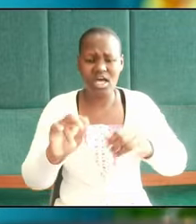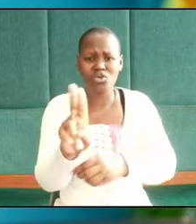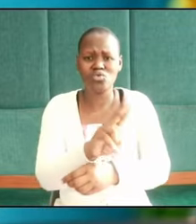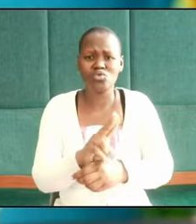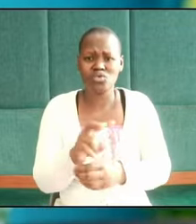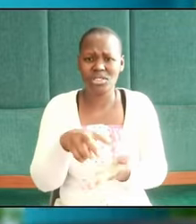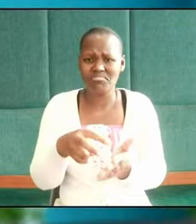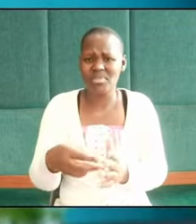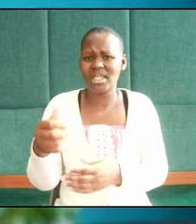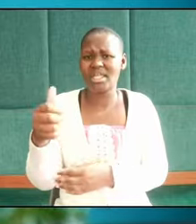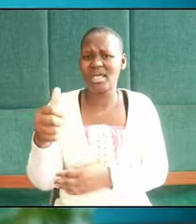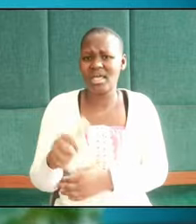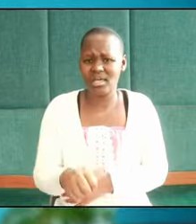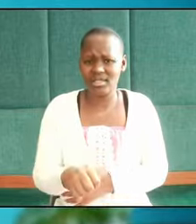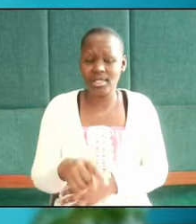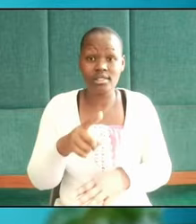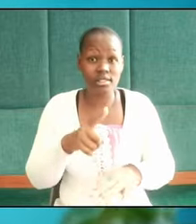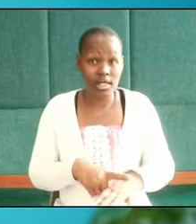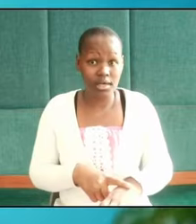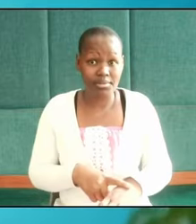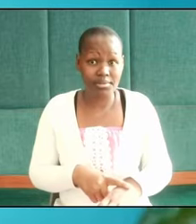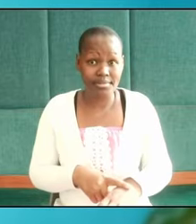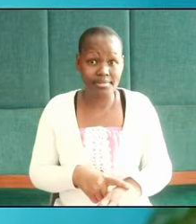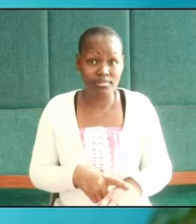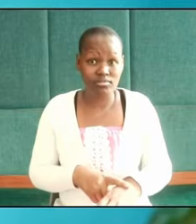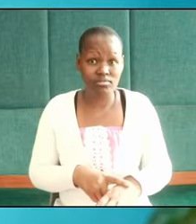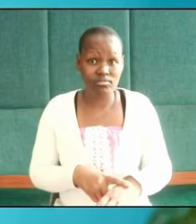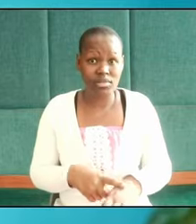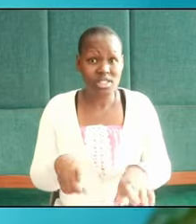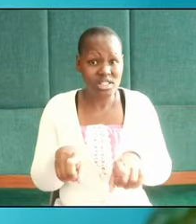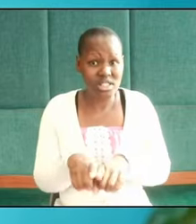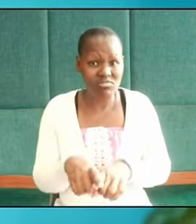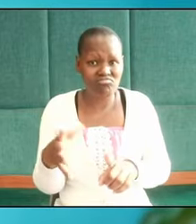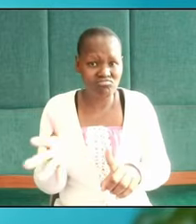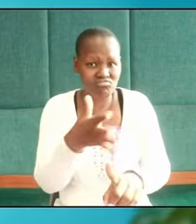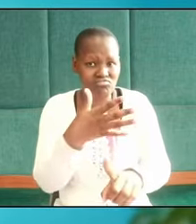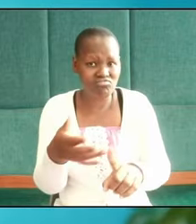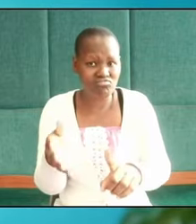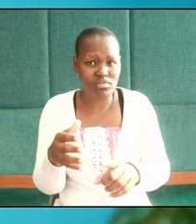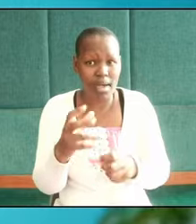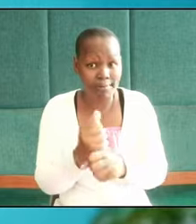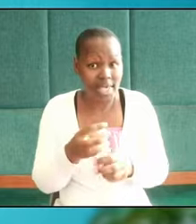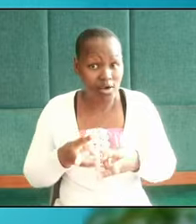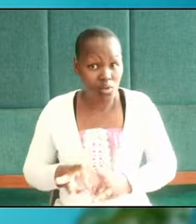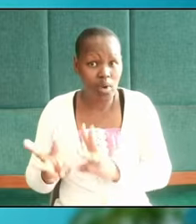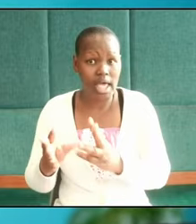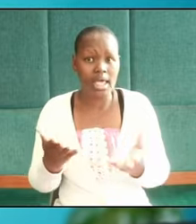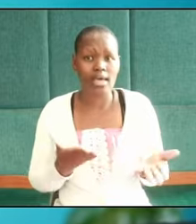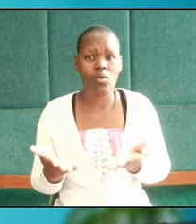means at times use flattery to win their way where